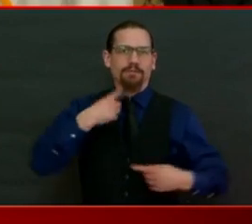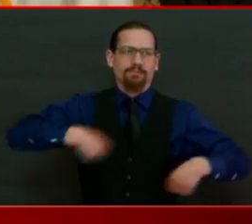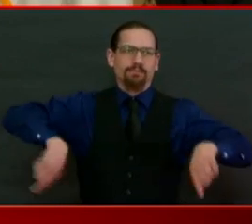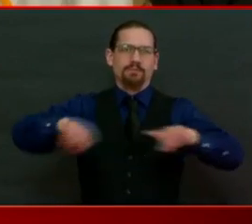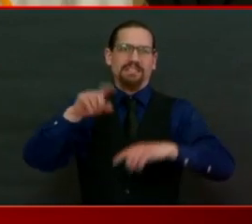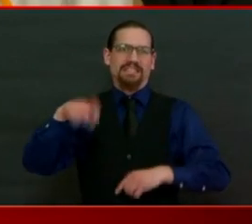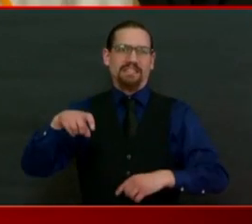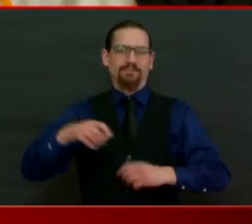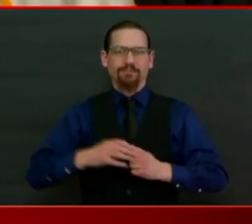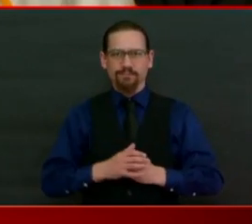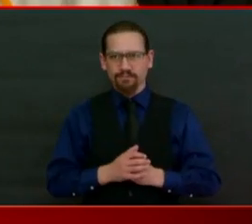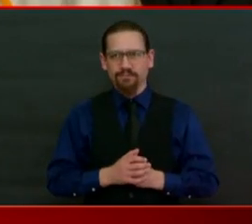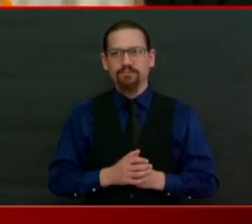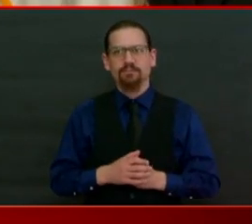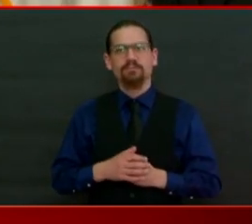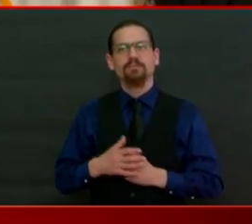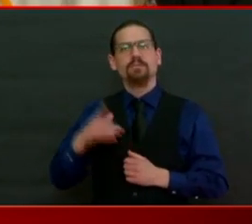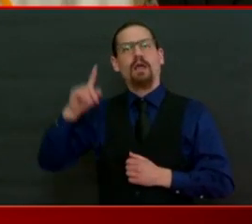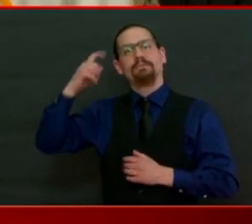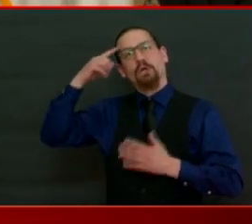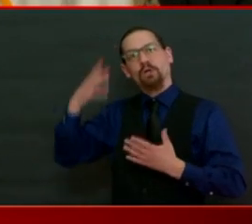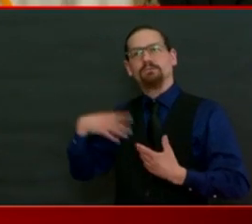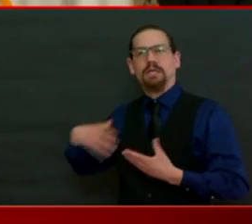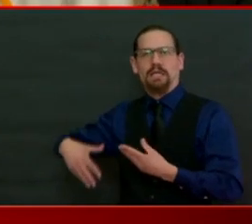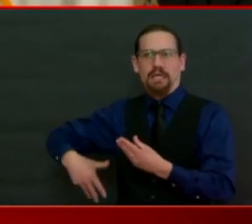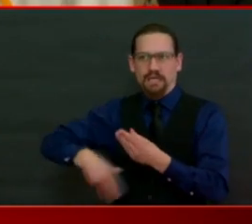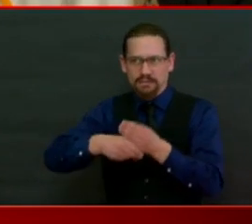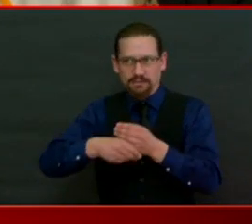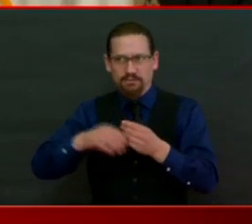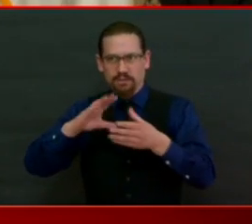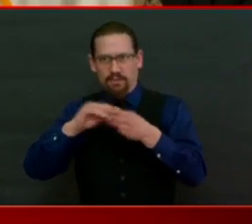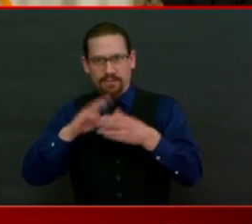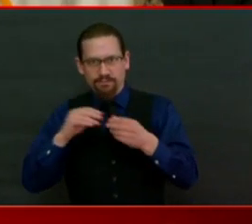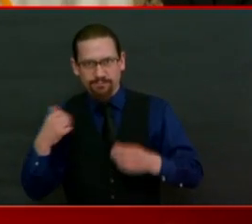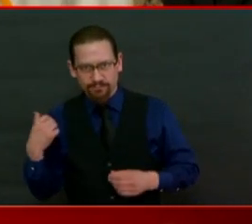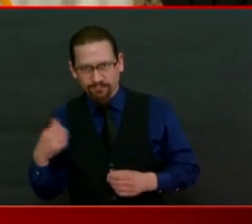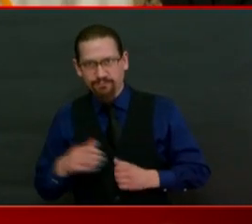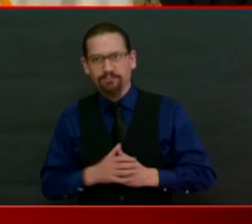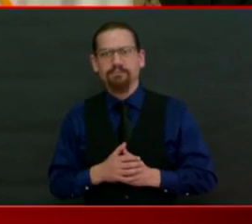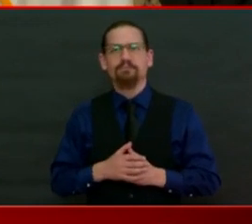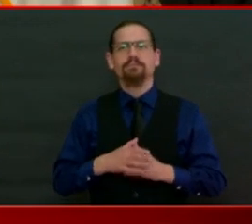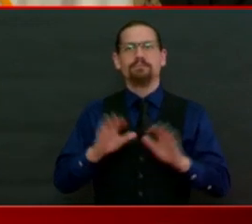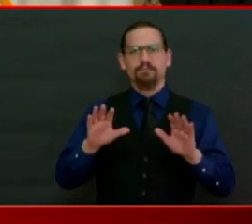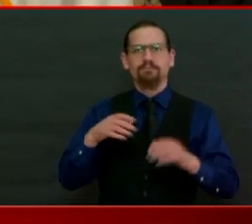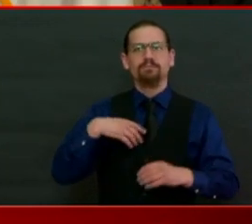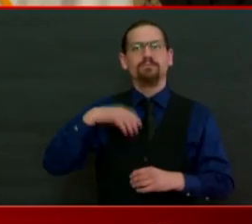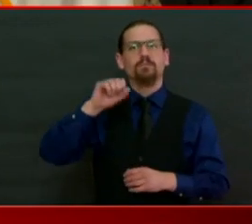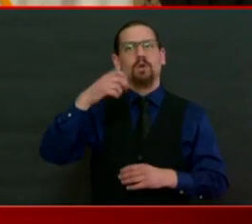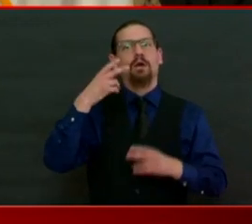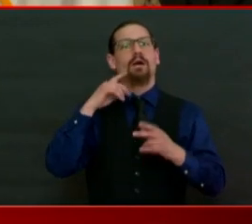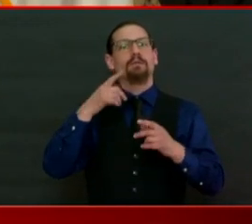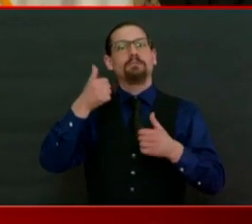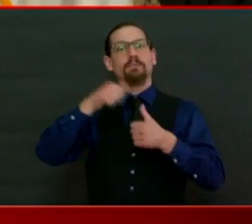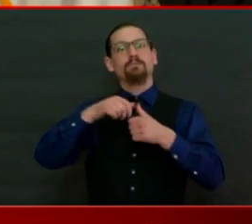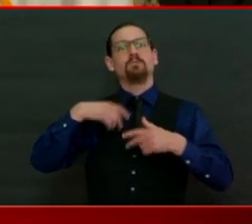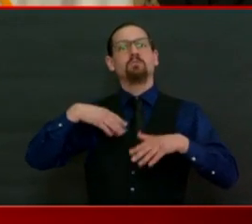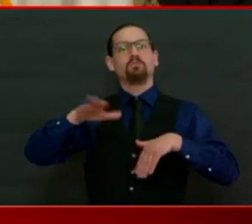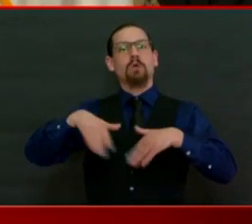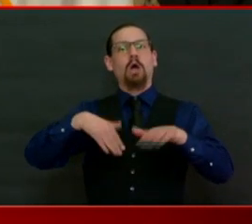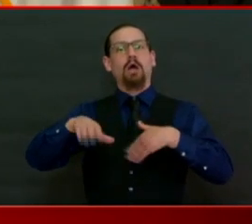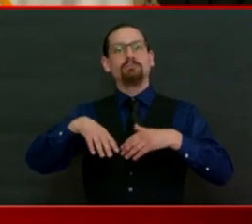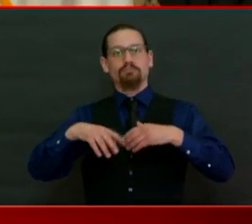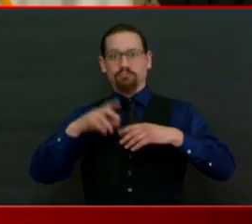The only thing I was going to add on, I mentioned that we're doing the walk-through sites, and we want to have a walk-through site in Central Falls